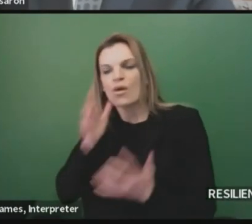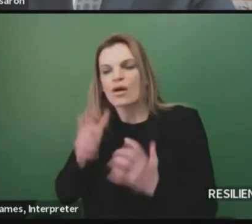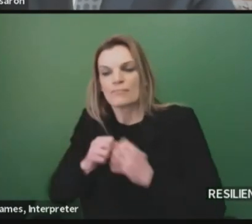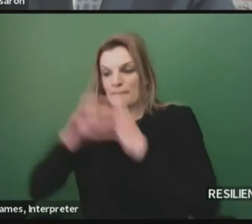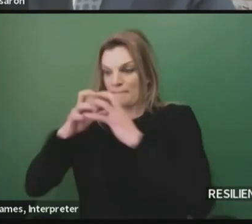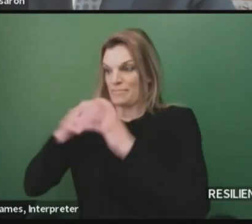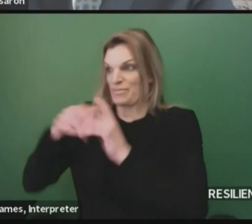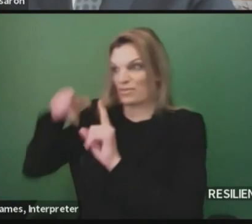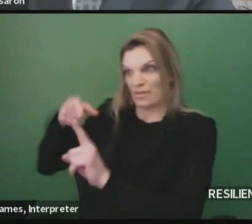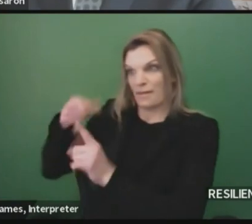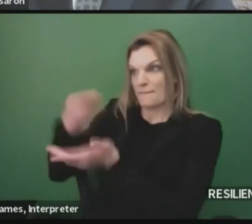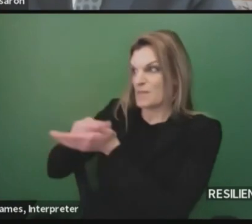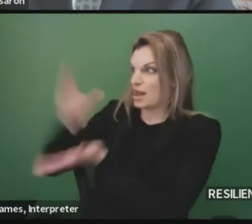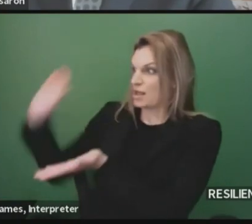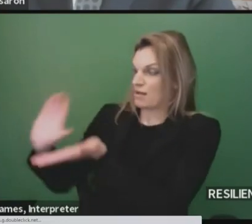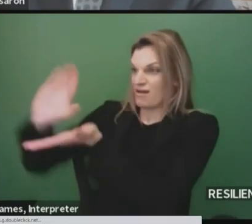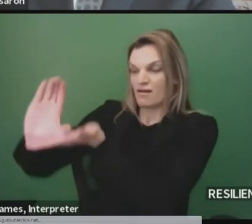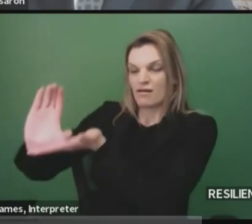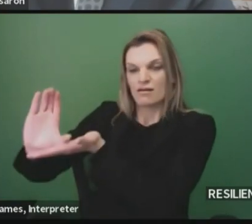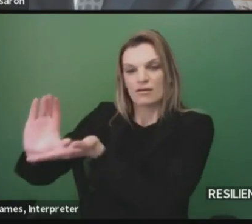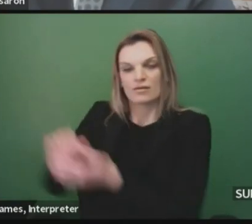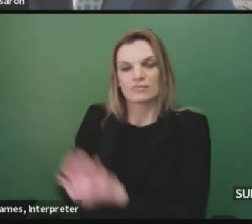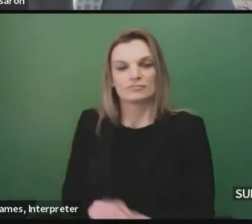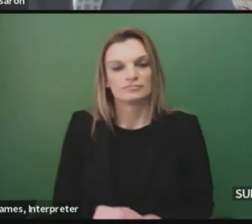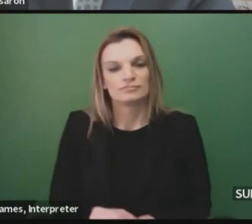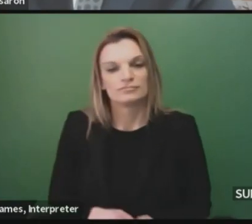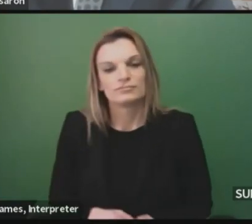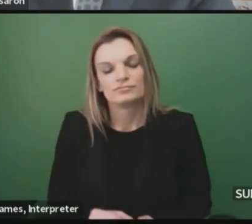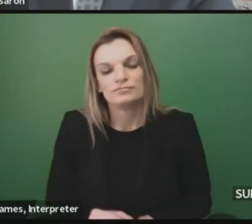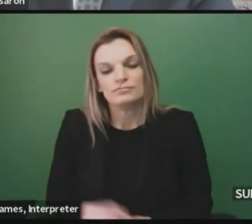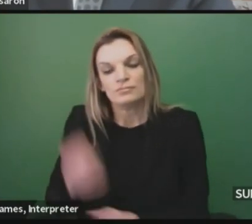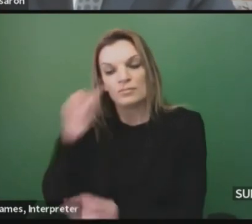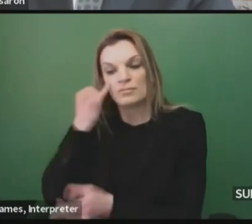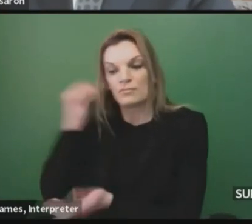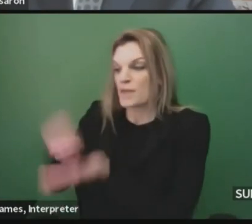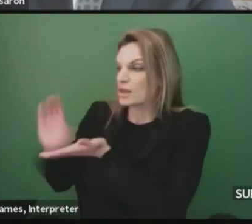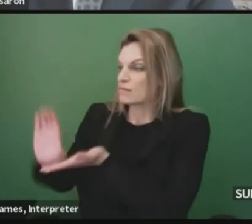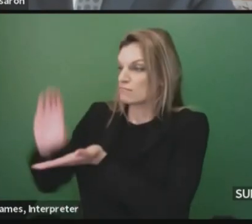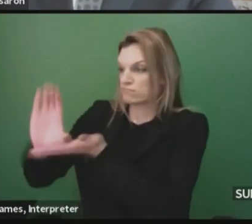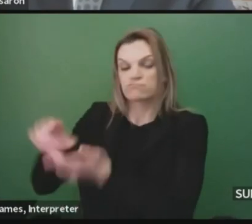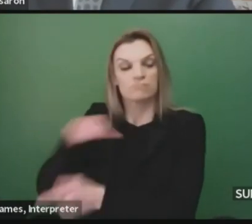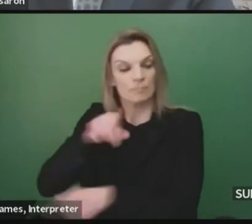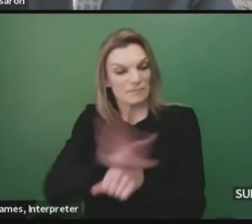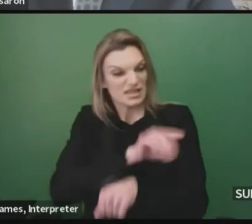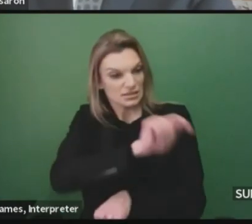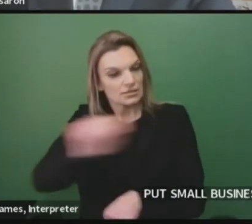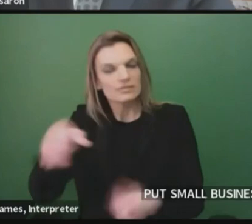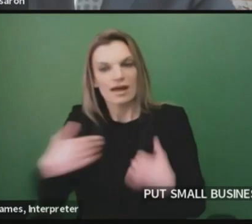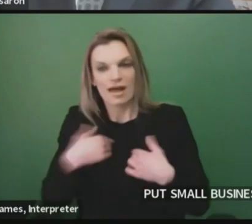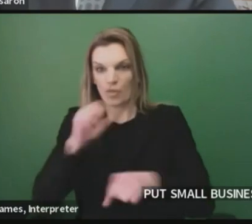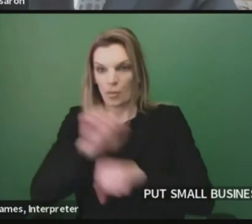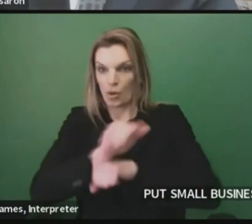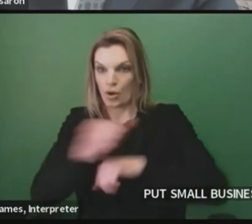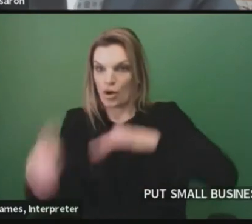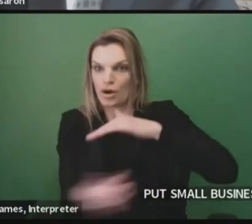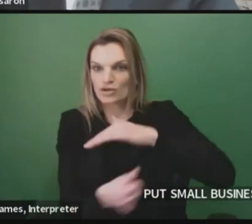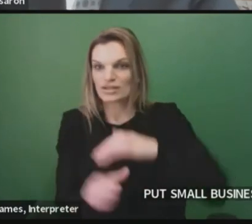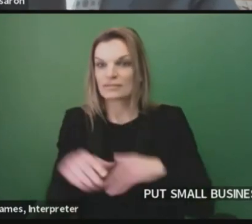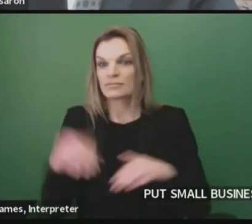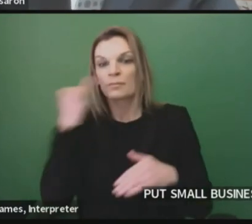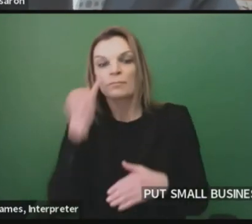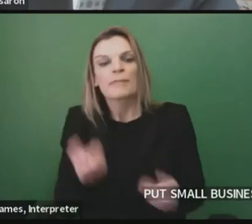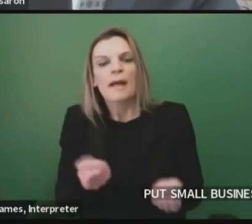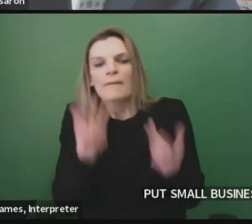businesses with less than nine employees on the path to recovery by creating greater access